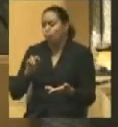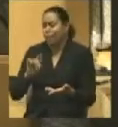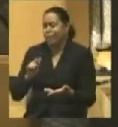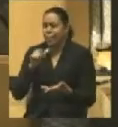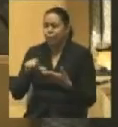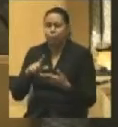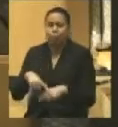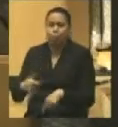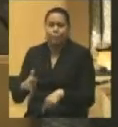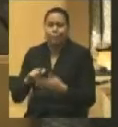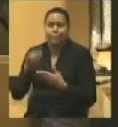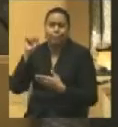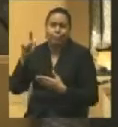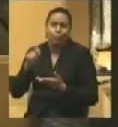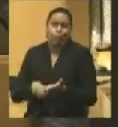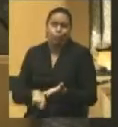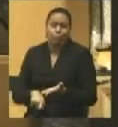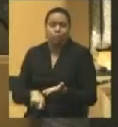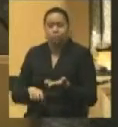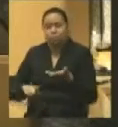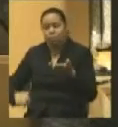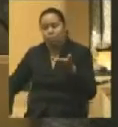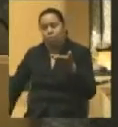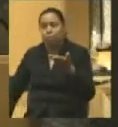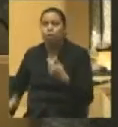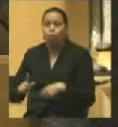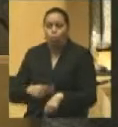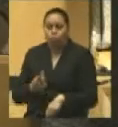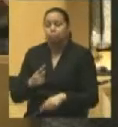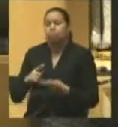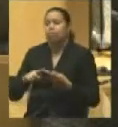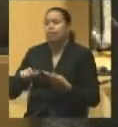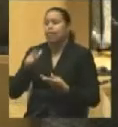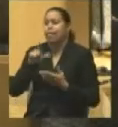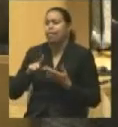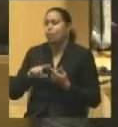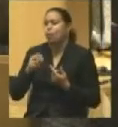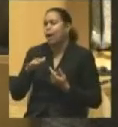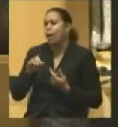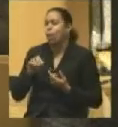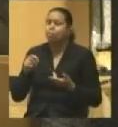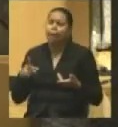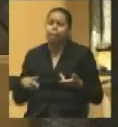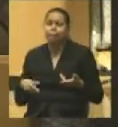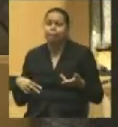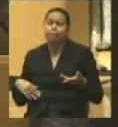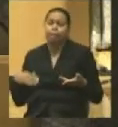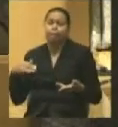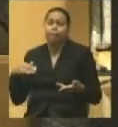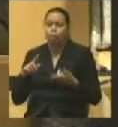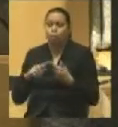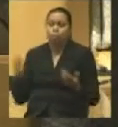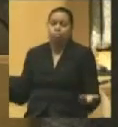letter Lincoln ever wrote. Anyway, it's very long. The other letter to Ohio was about half as long as the Corning Letter. And if you put them